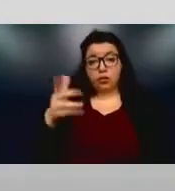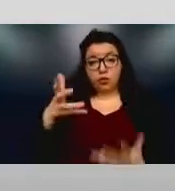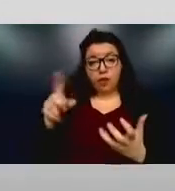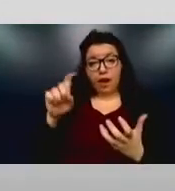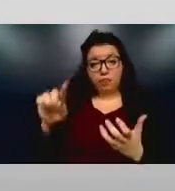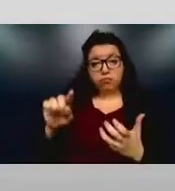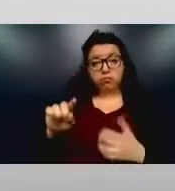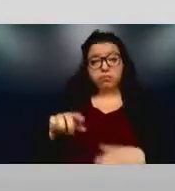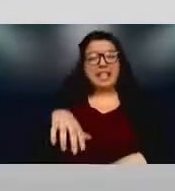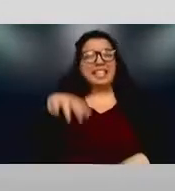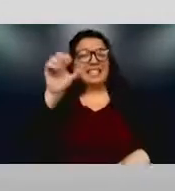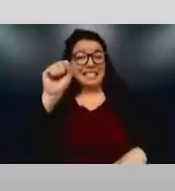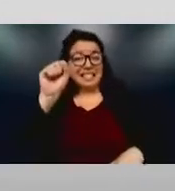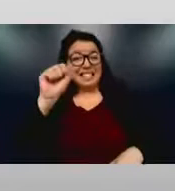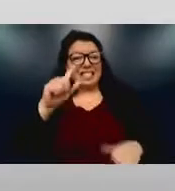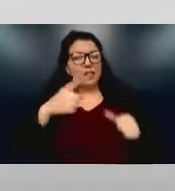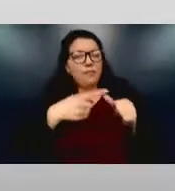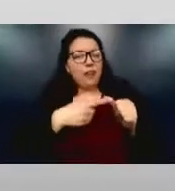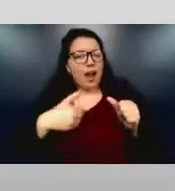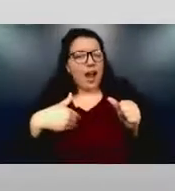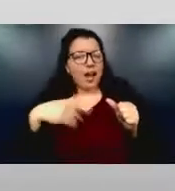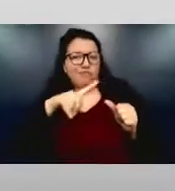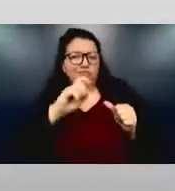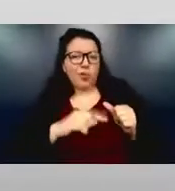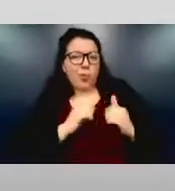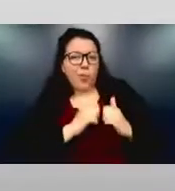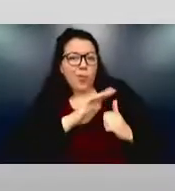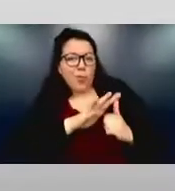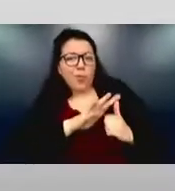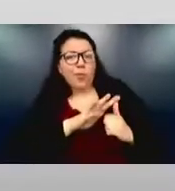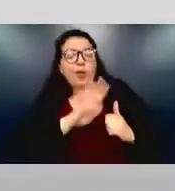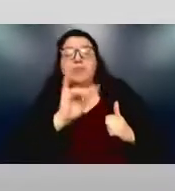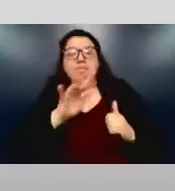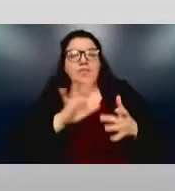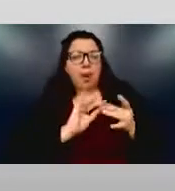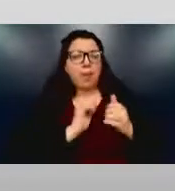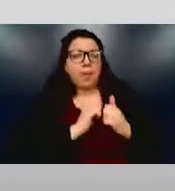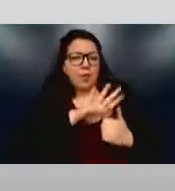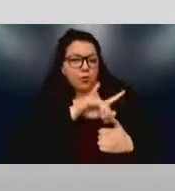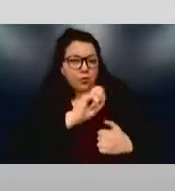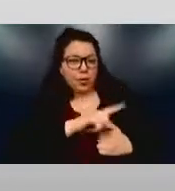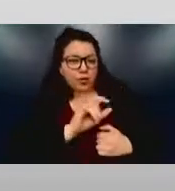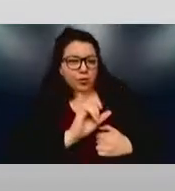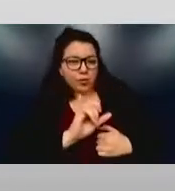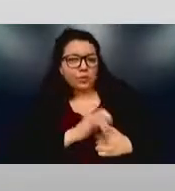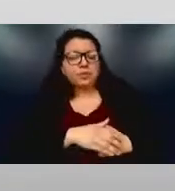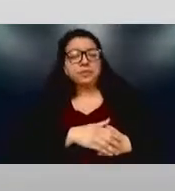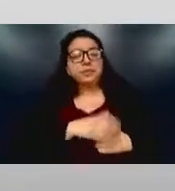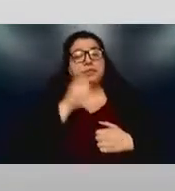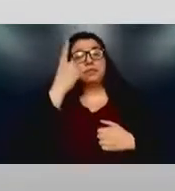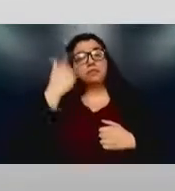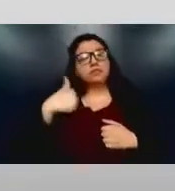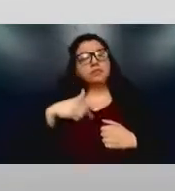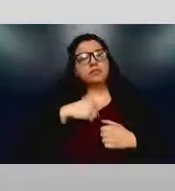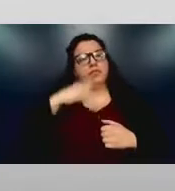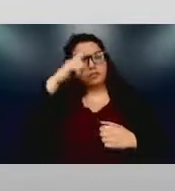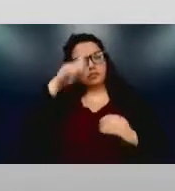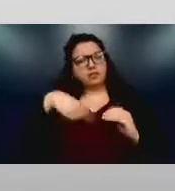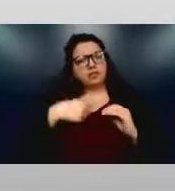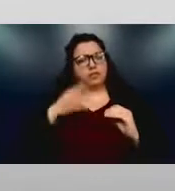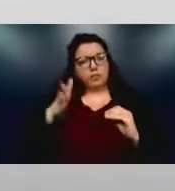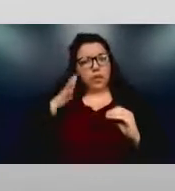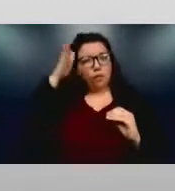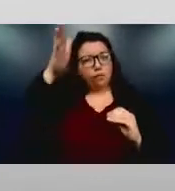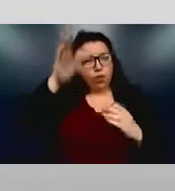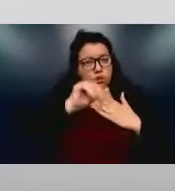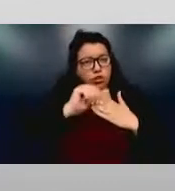I have one comment on your question too. And one thing is we're looking at, you know, future leaders today, but